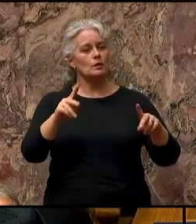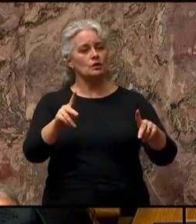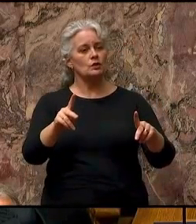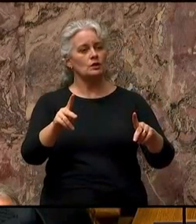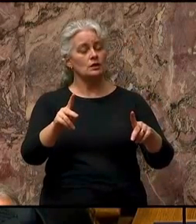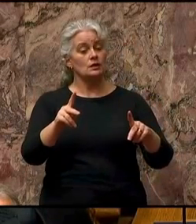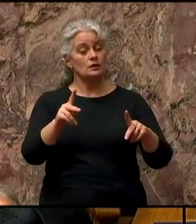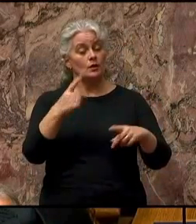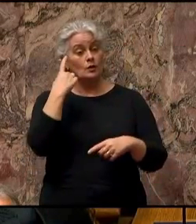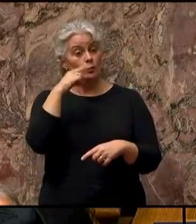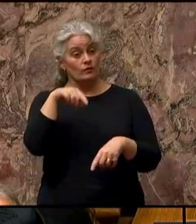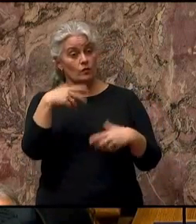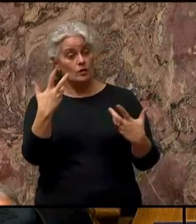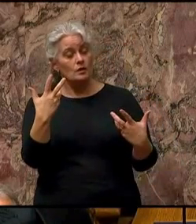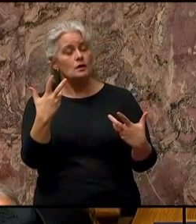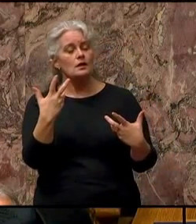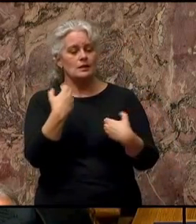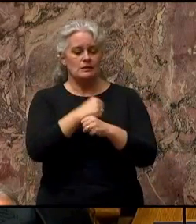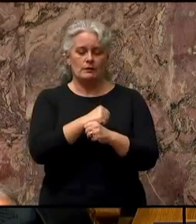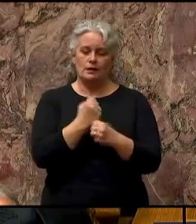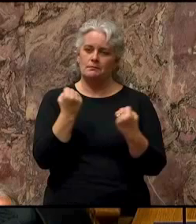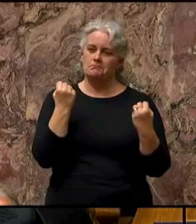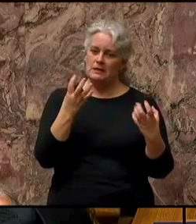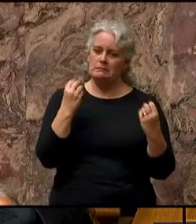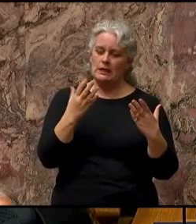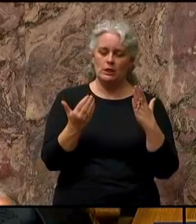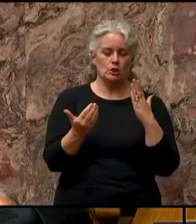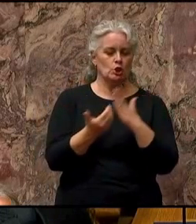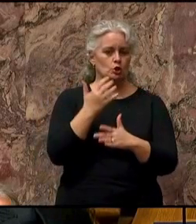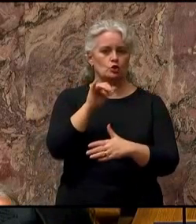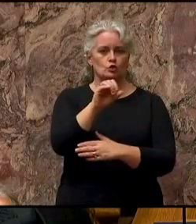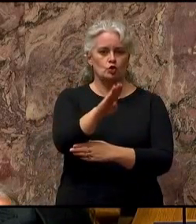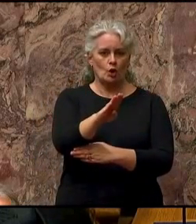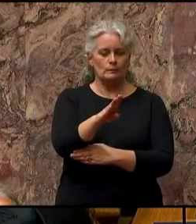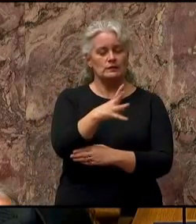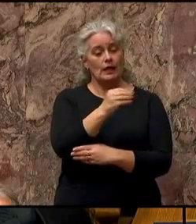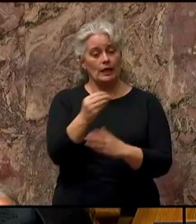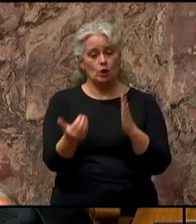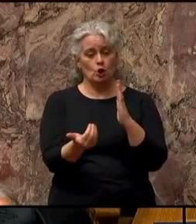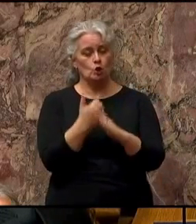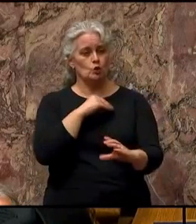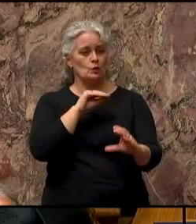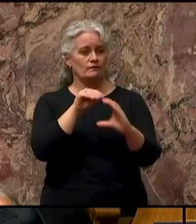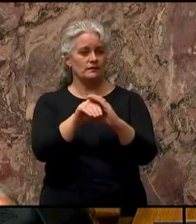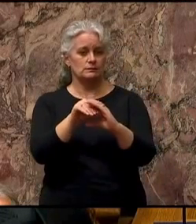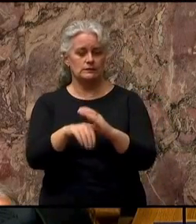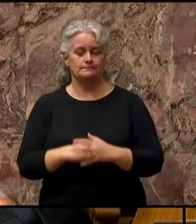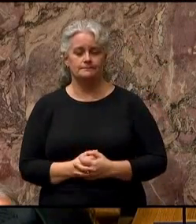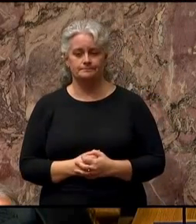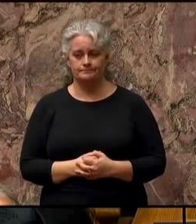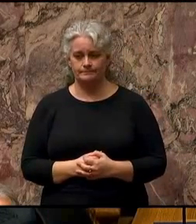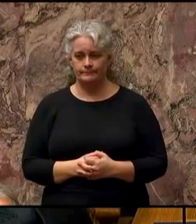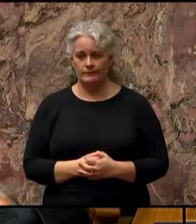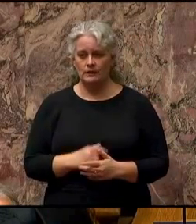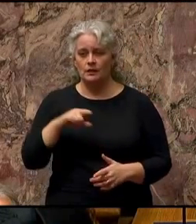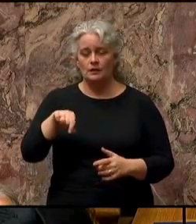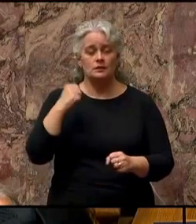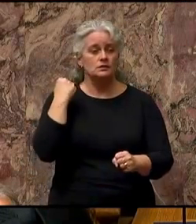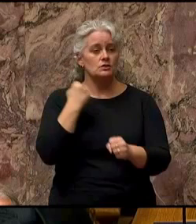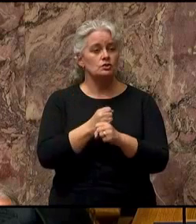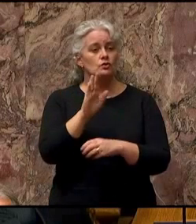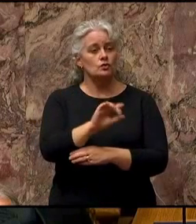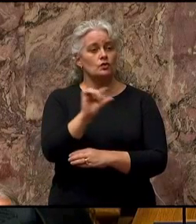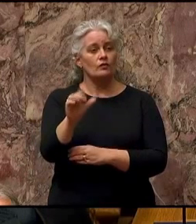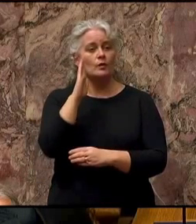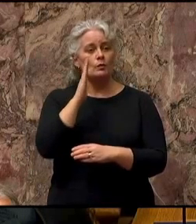to create thousands of new jobs and billions more in new investment. This year, your